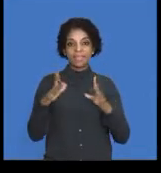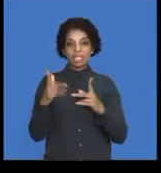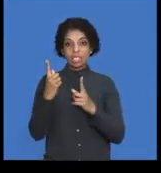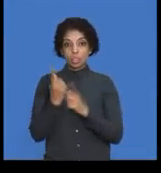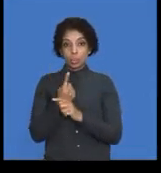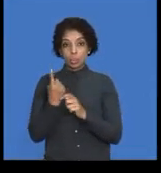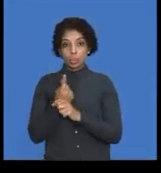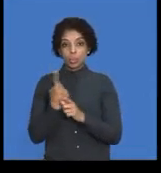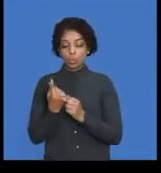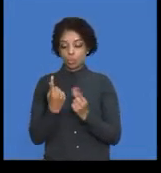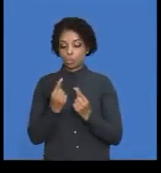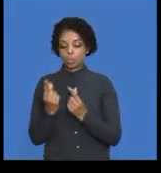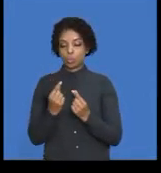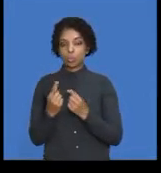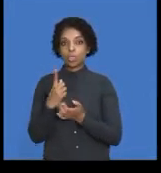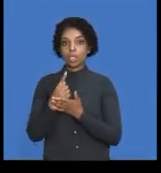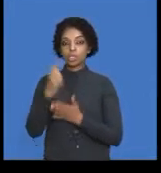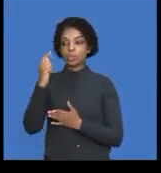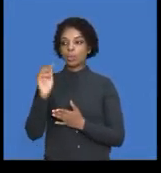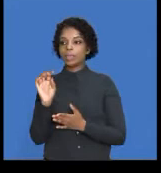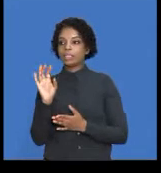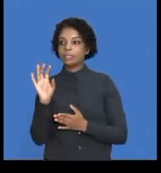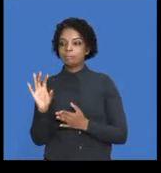sold. So, in other words,